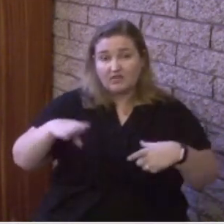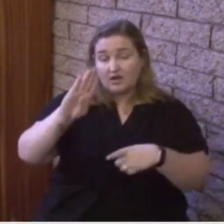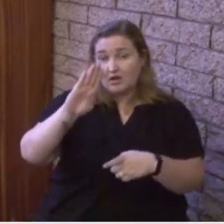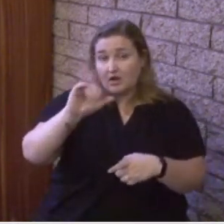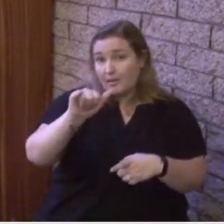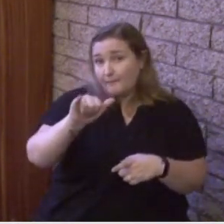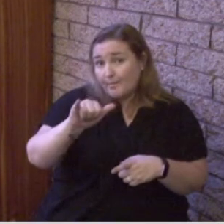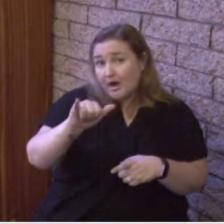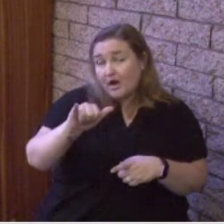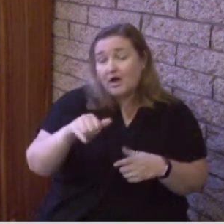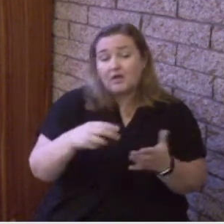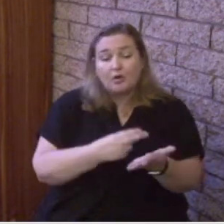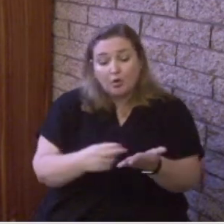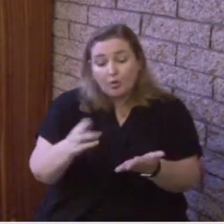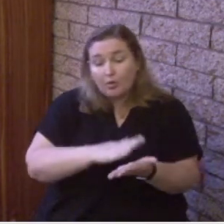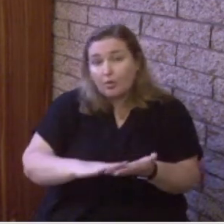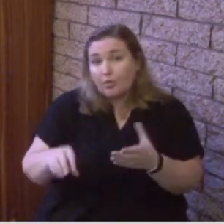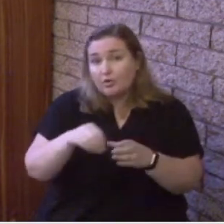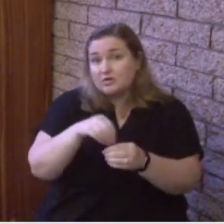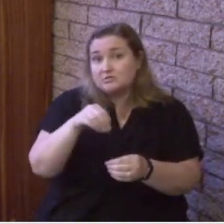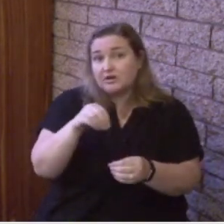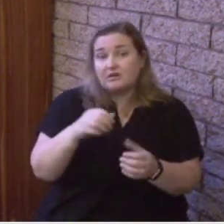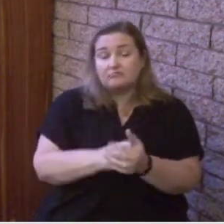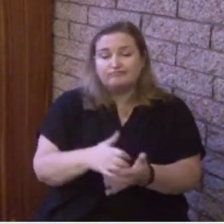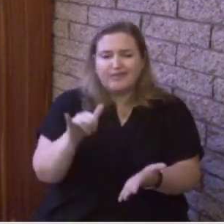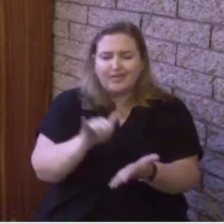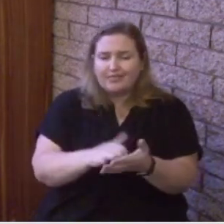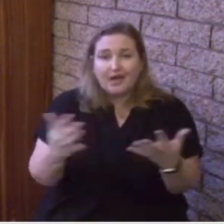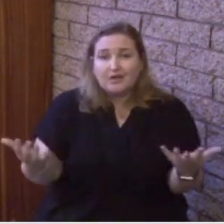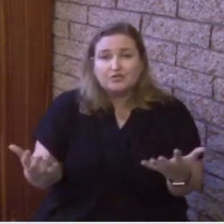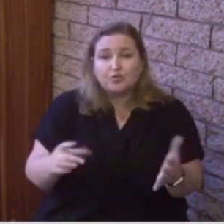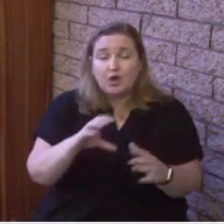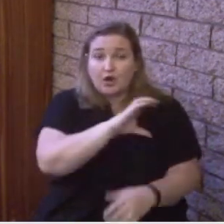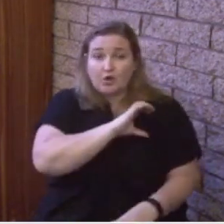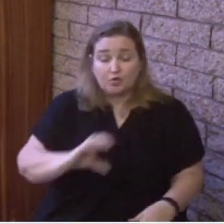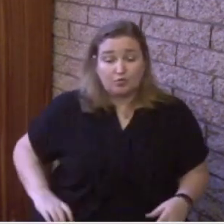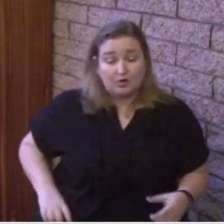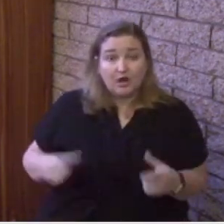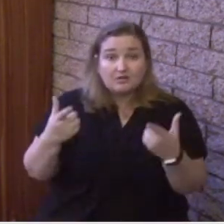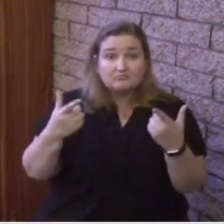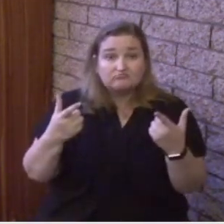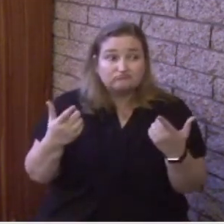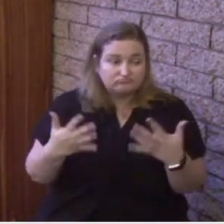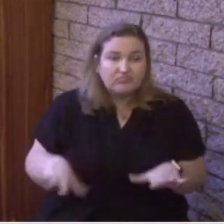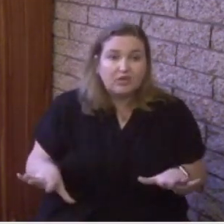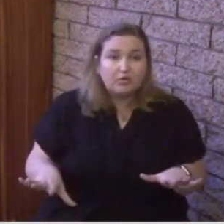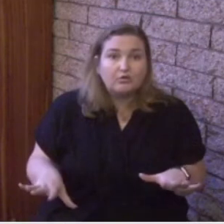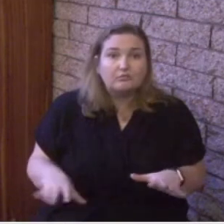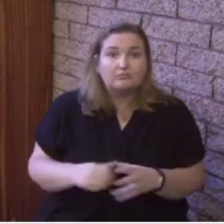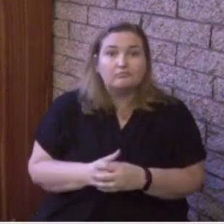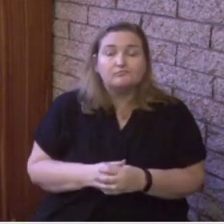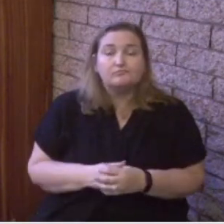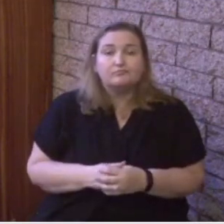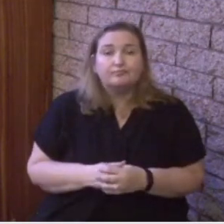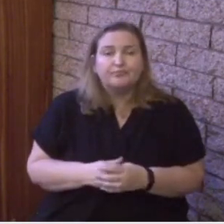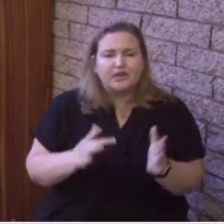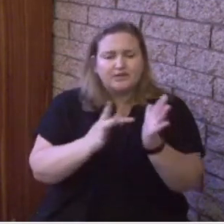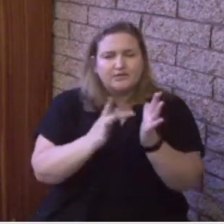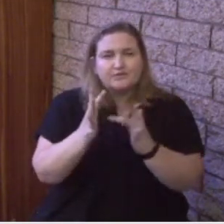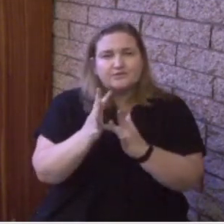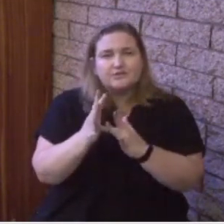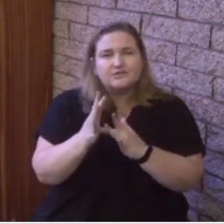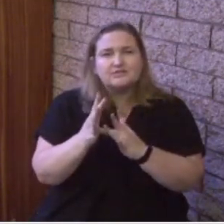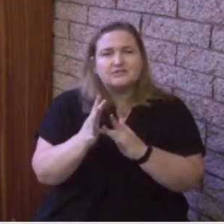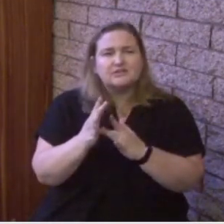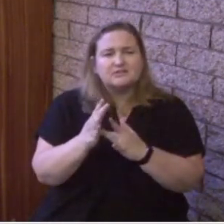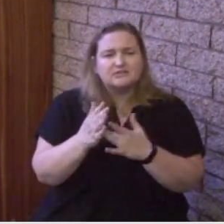That's what Christ did. That's why Jesus, God the Father, Jesus the Son sent the Holy Spirit for